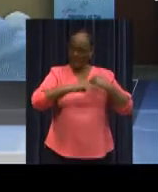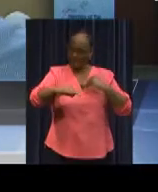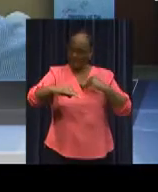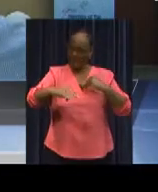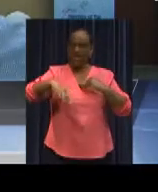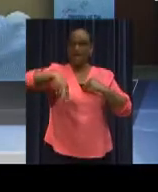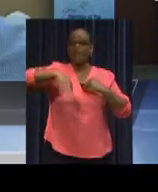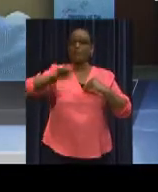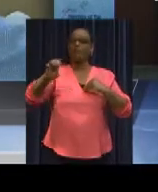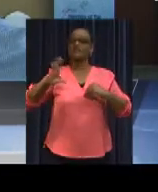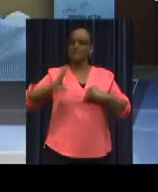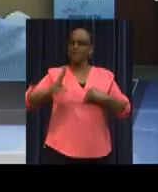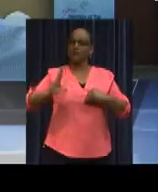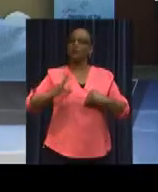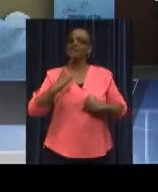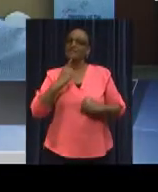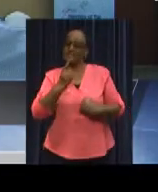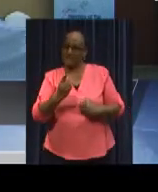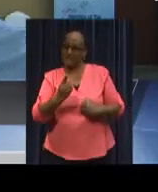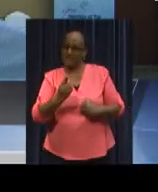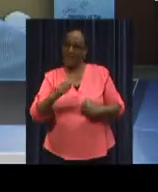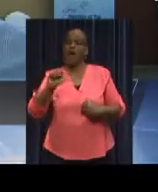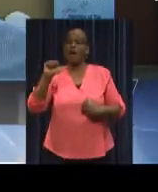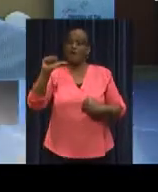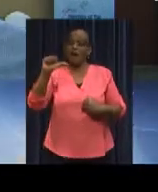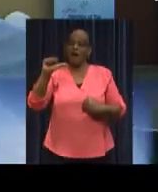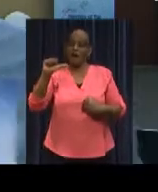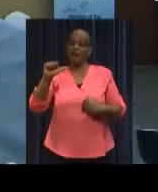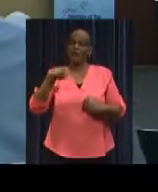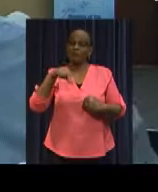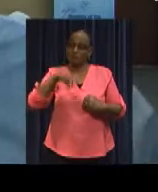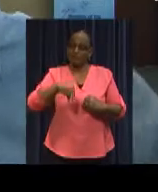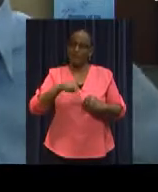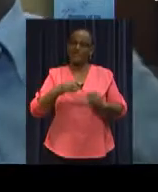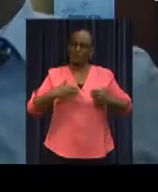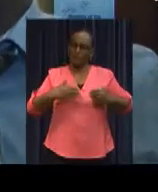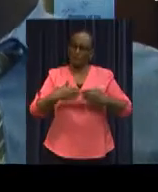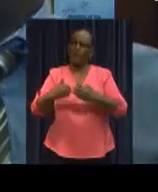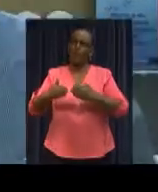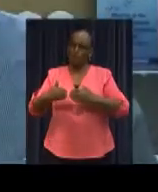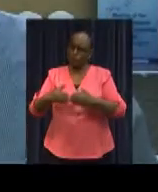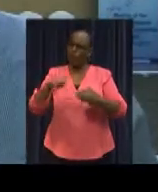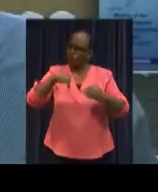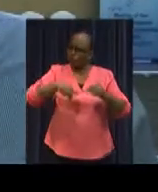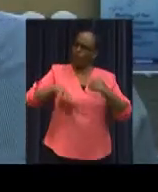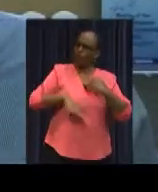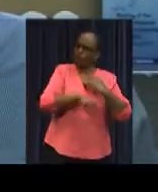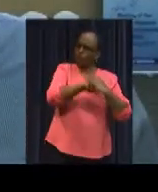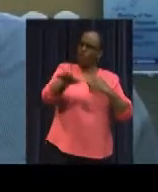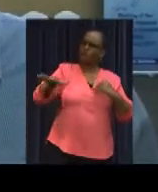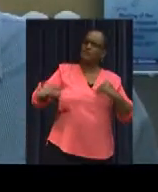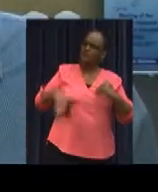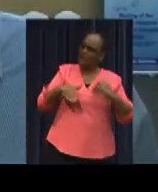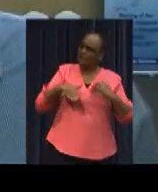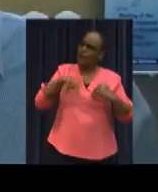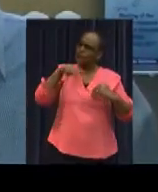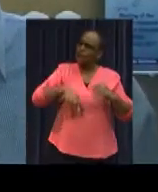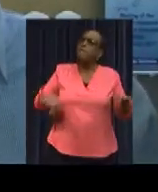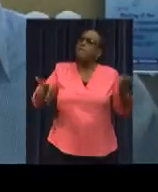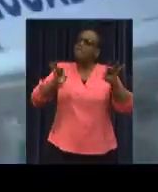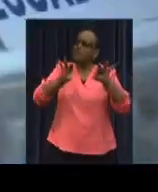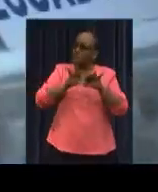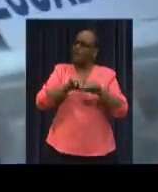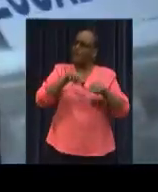says the Maas director, Amafo. He says that Suriname is an important player in the region,